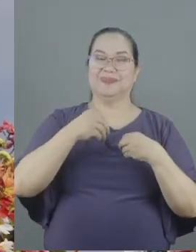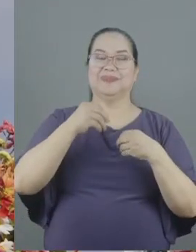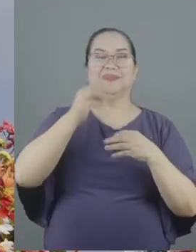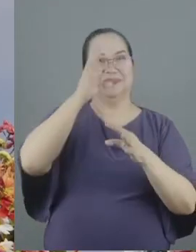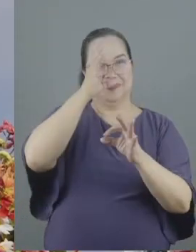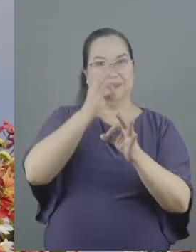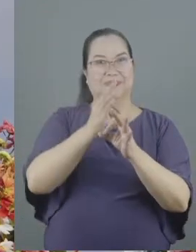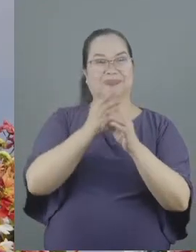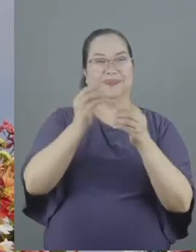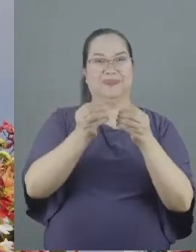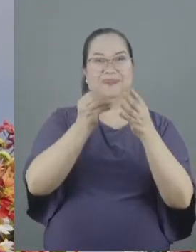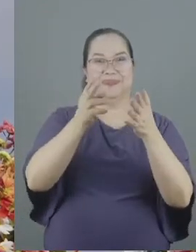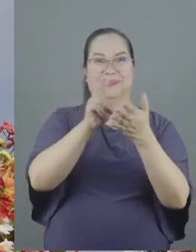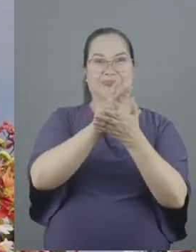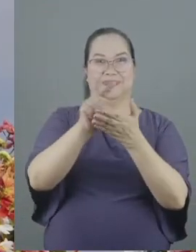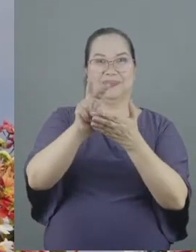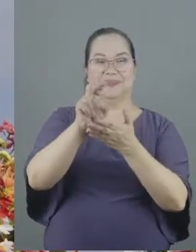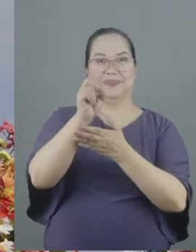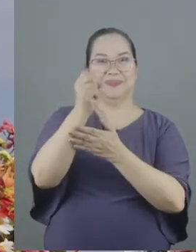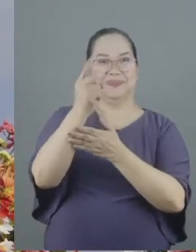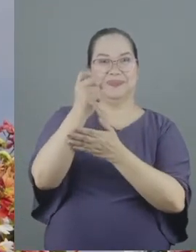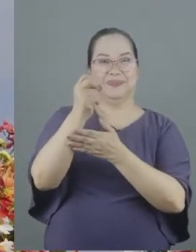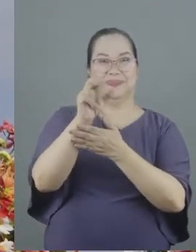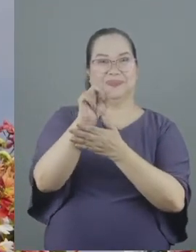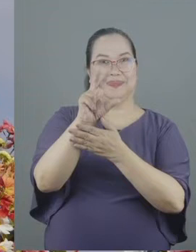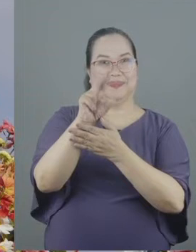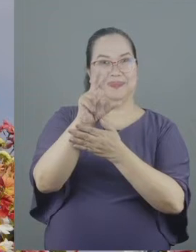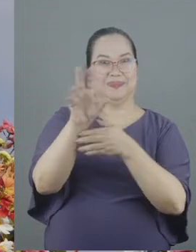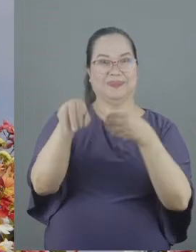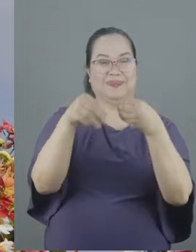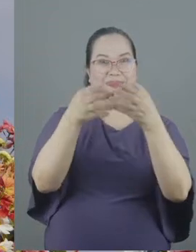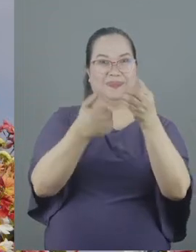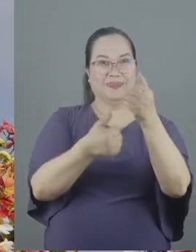in verses 11 to 13 he says that he gave apostles